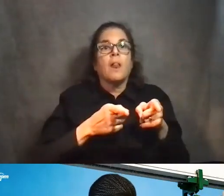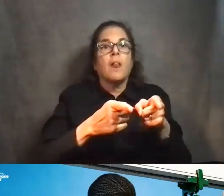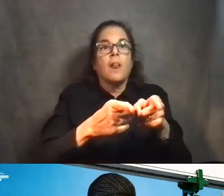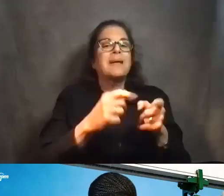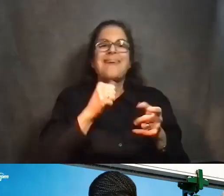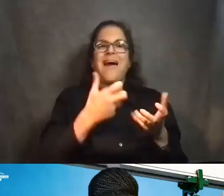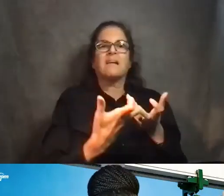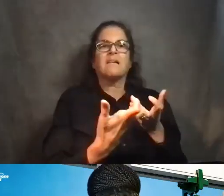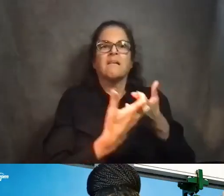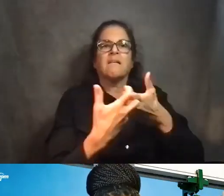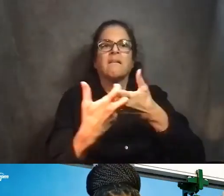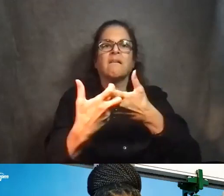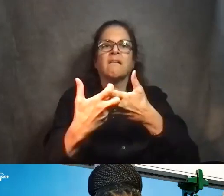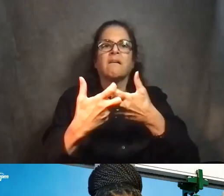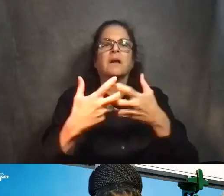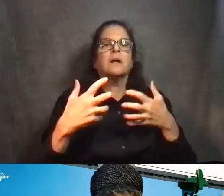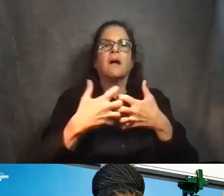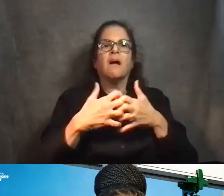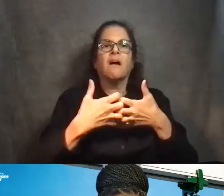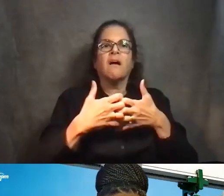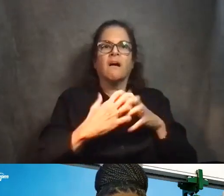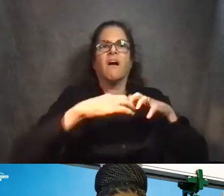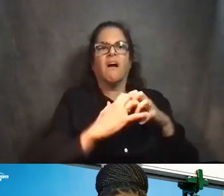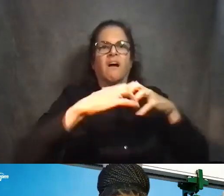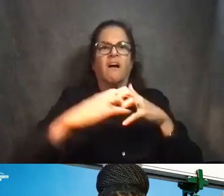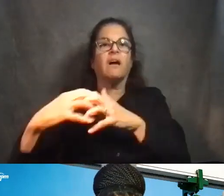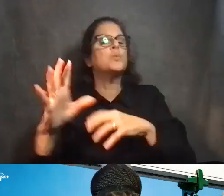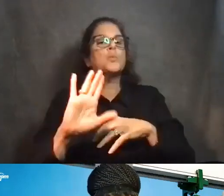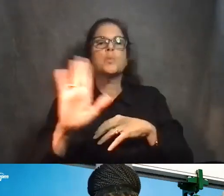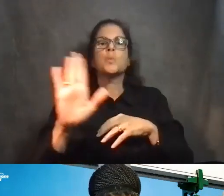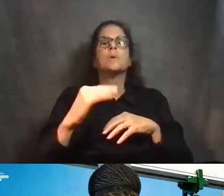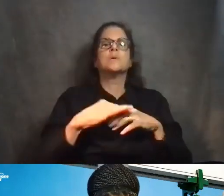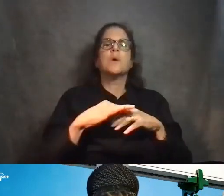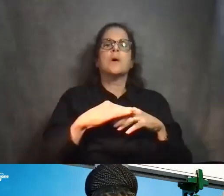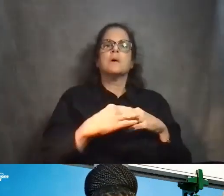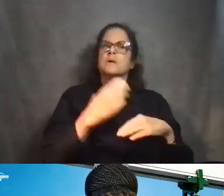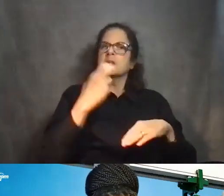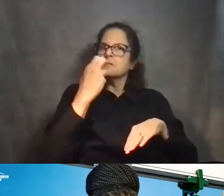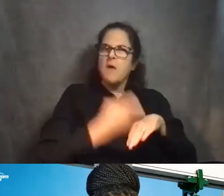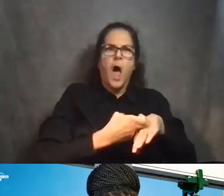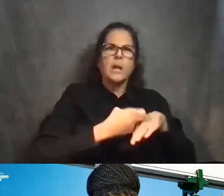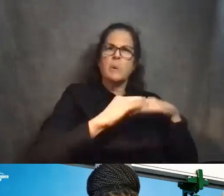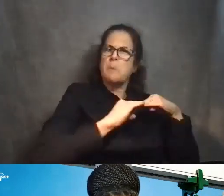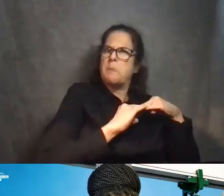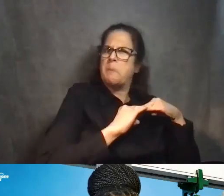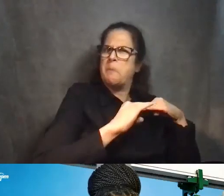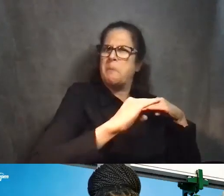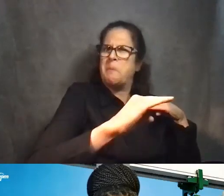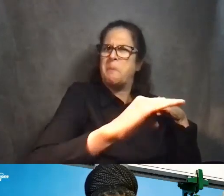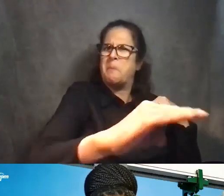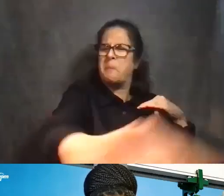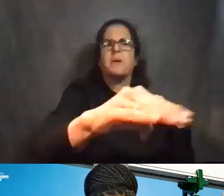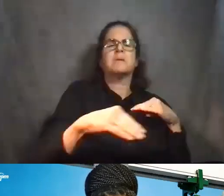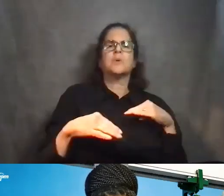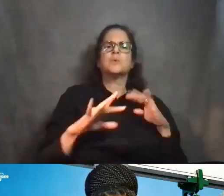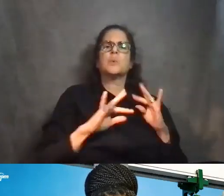on a typical ballasted track. And then with the closed deck structure, you got solid concrete from almost the very north